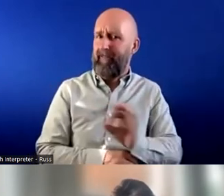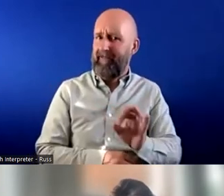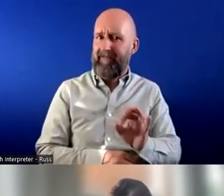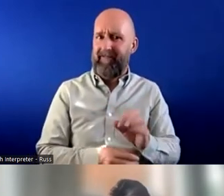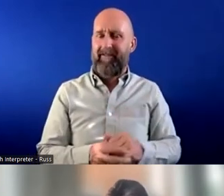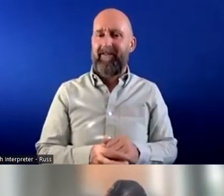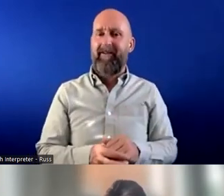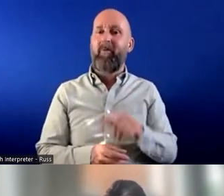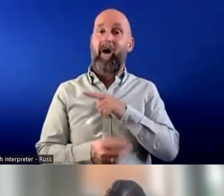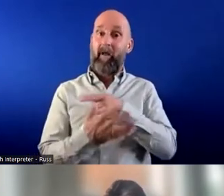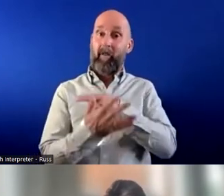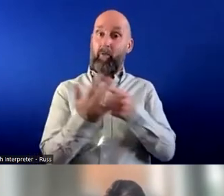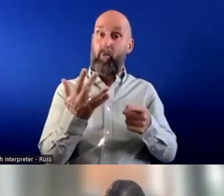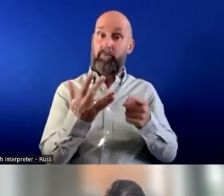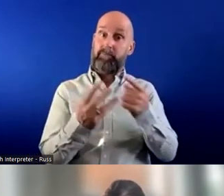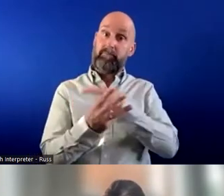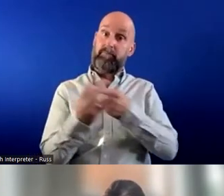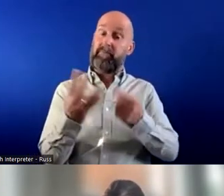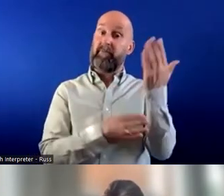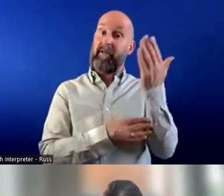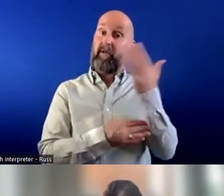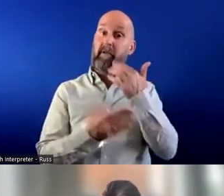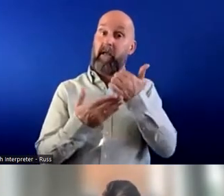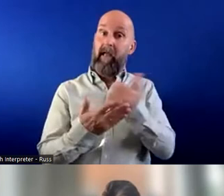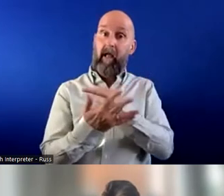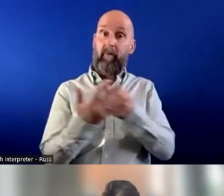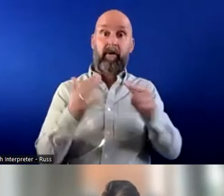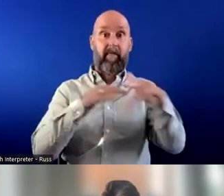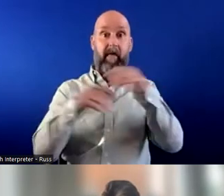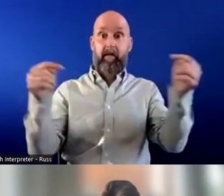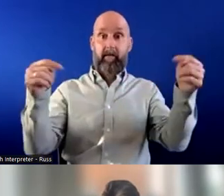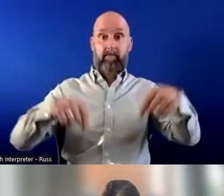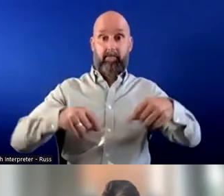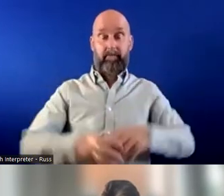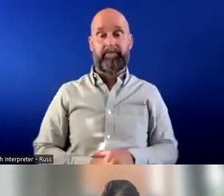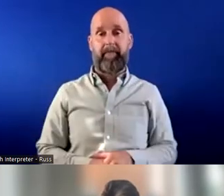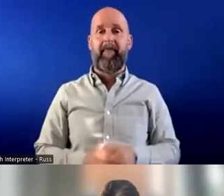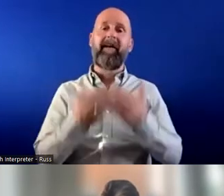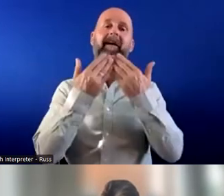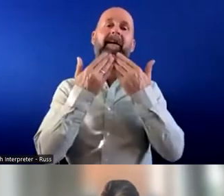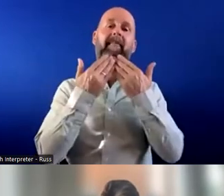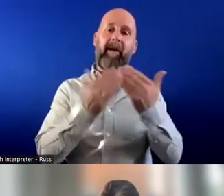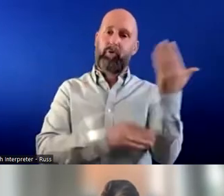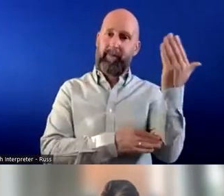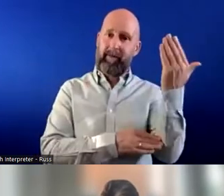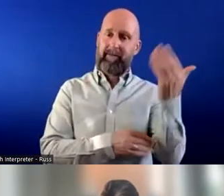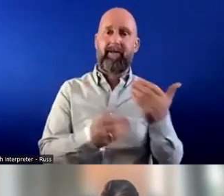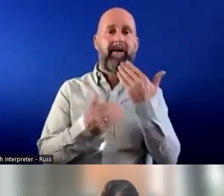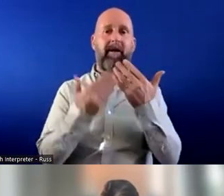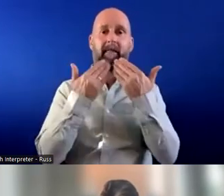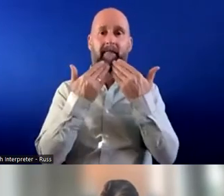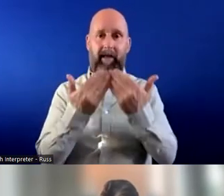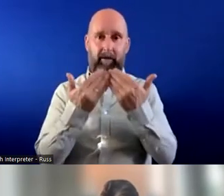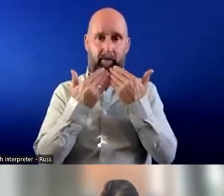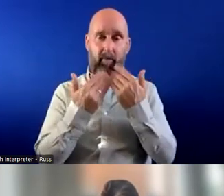from the speakers today uh that some of that help is around the table here so a big thank you to our speakers a big big thank you